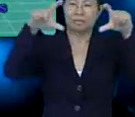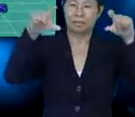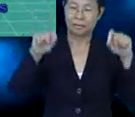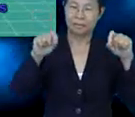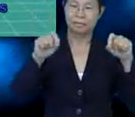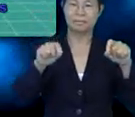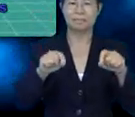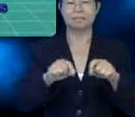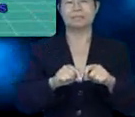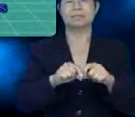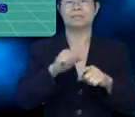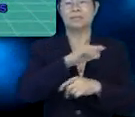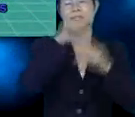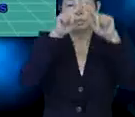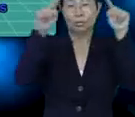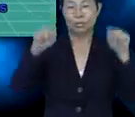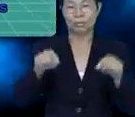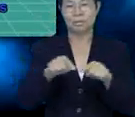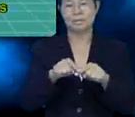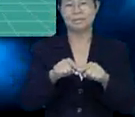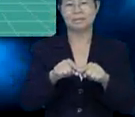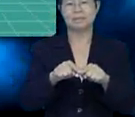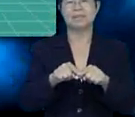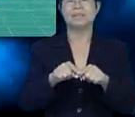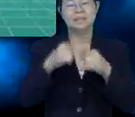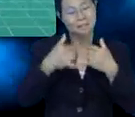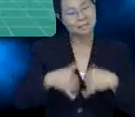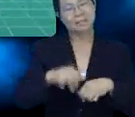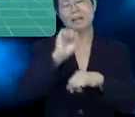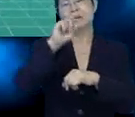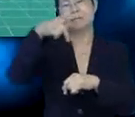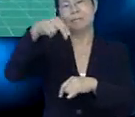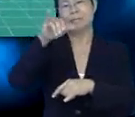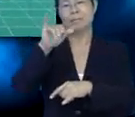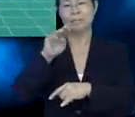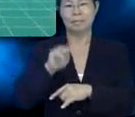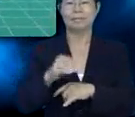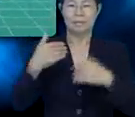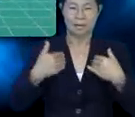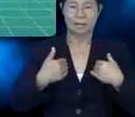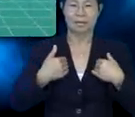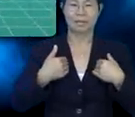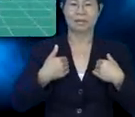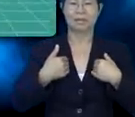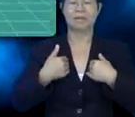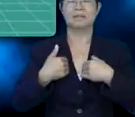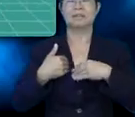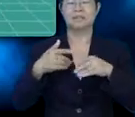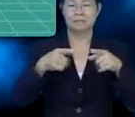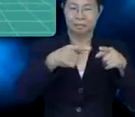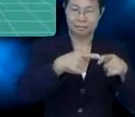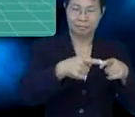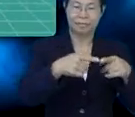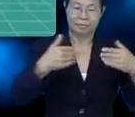Triangular prisms, rectangular prisms. As square prisms are still prisms. As they